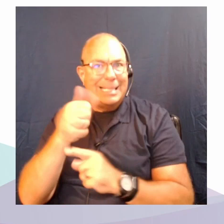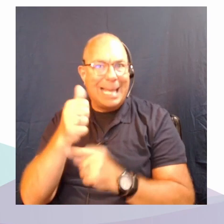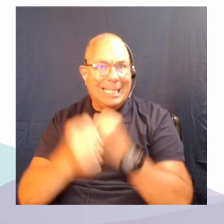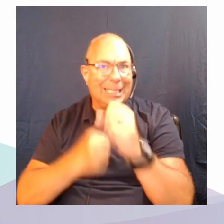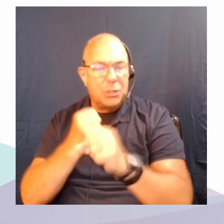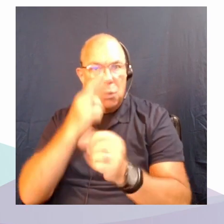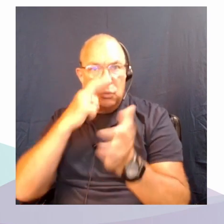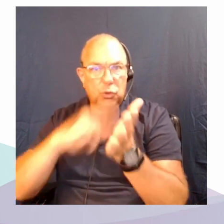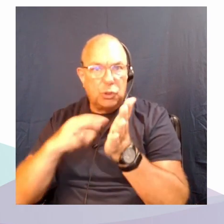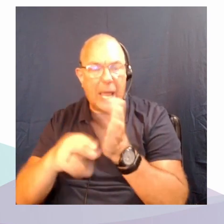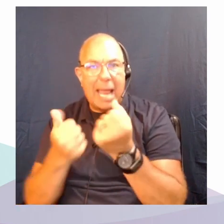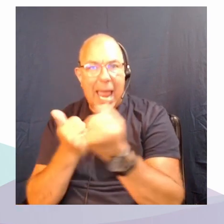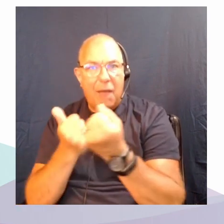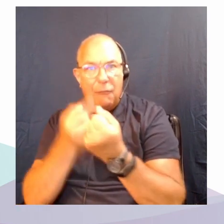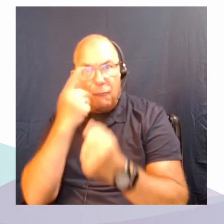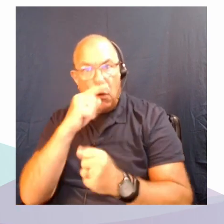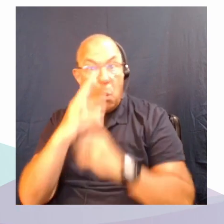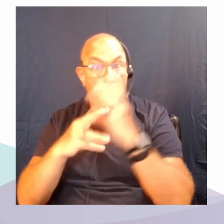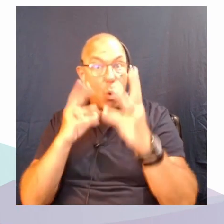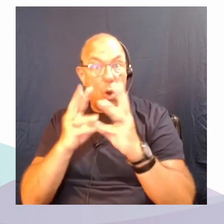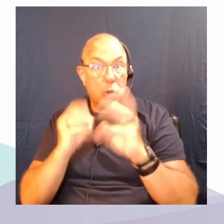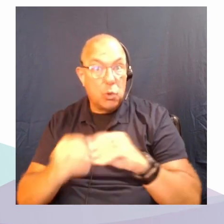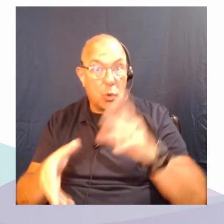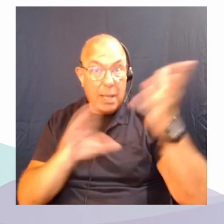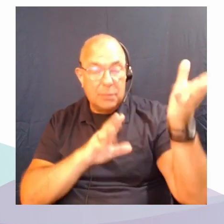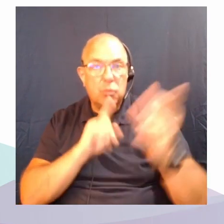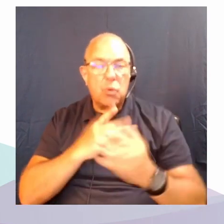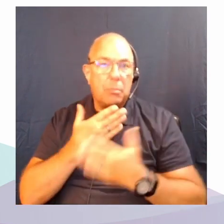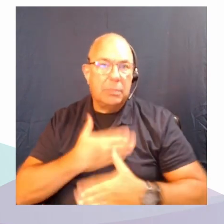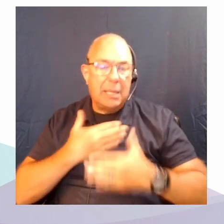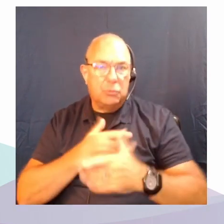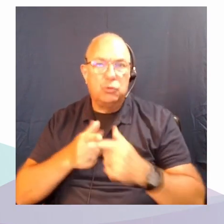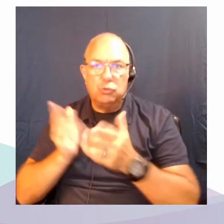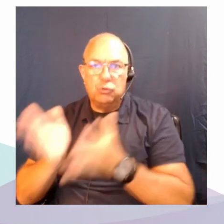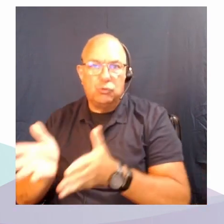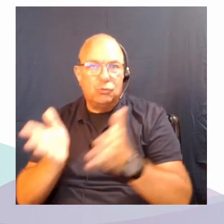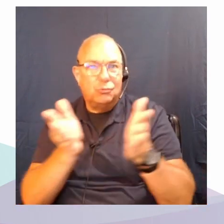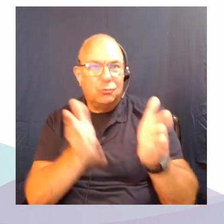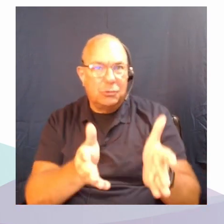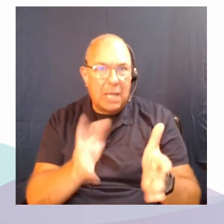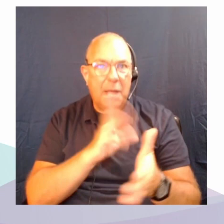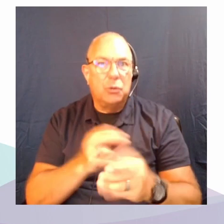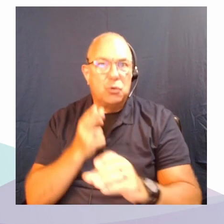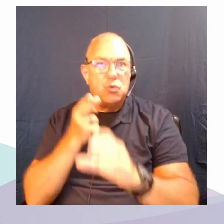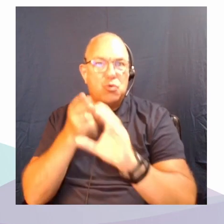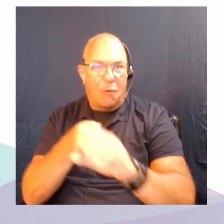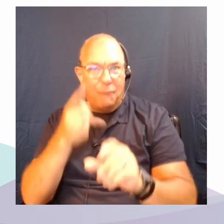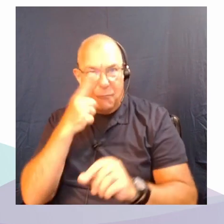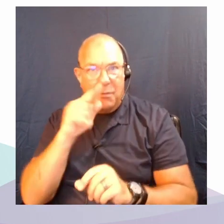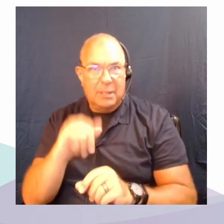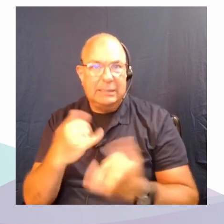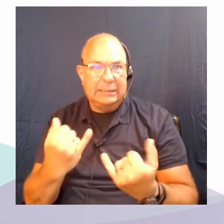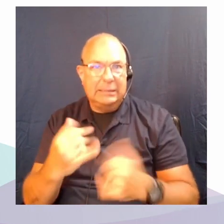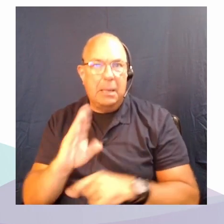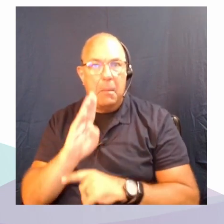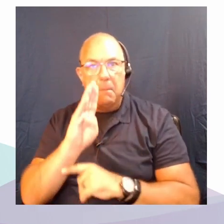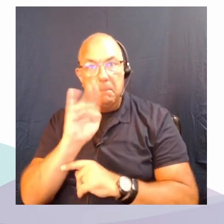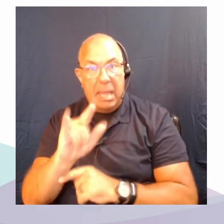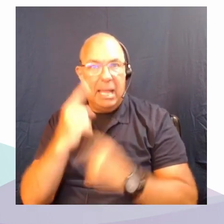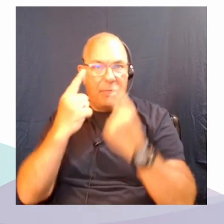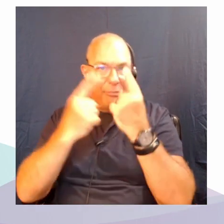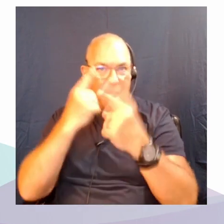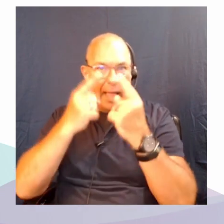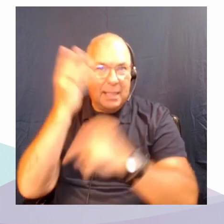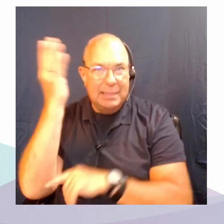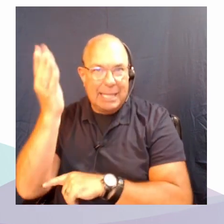it's been such a pleasure to speak with the both of you and to join you for today's big thinking lecture on behalf of